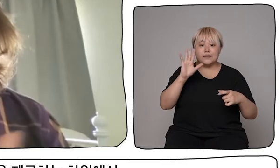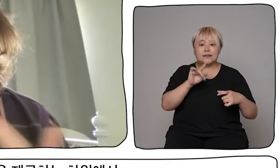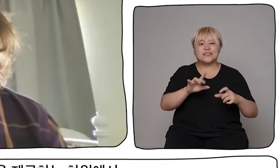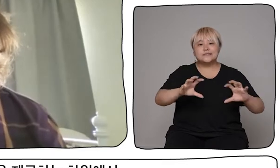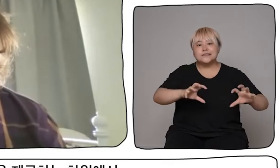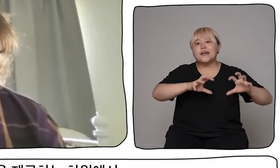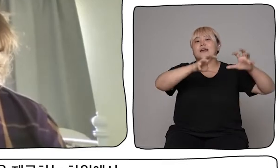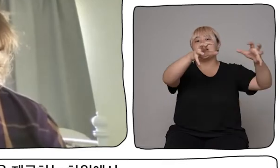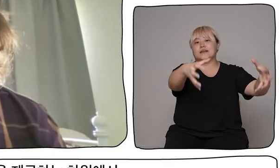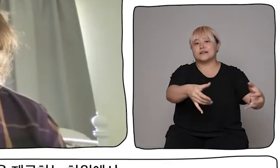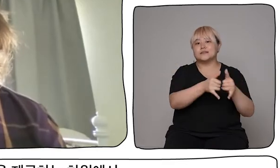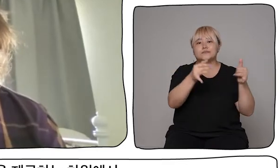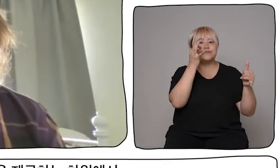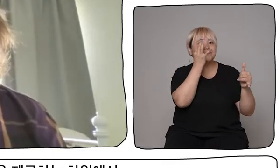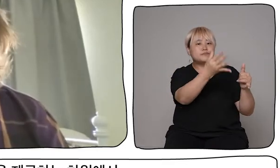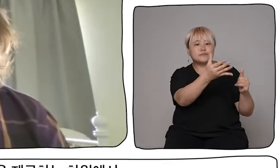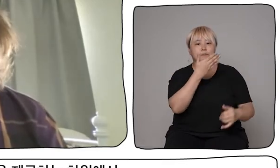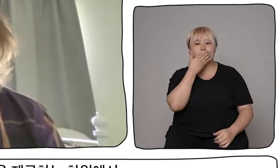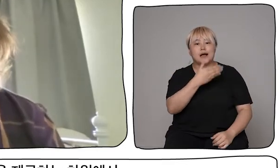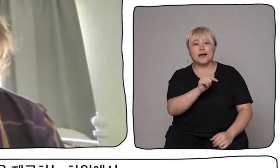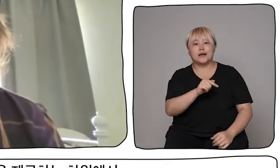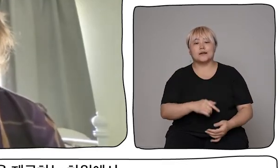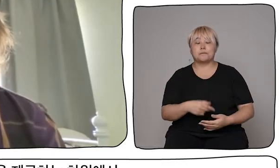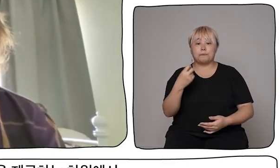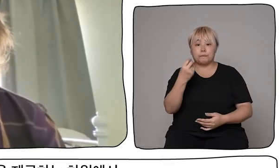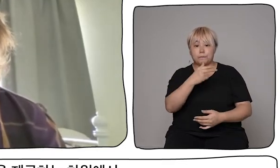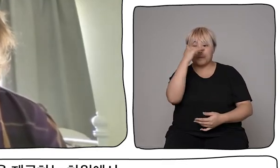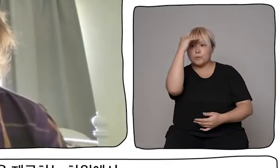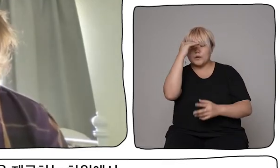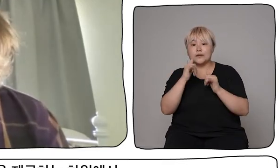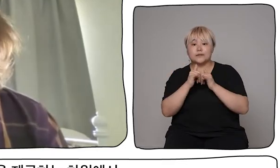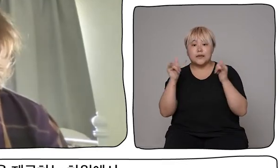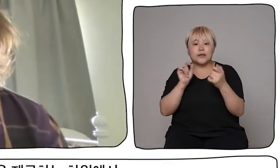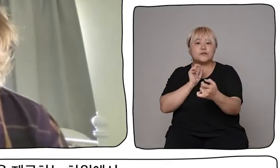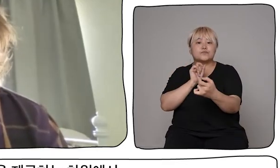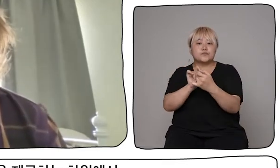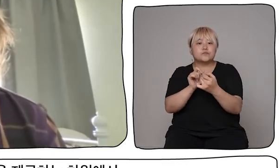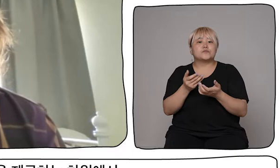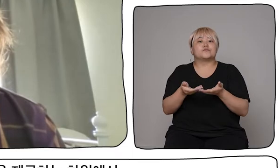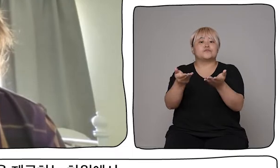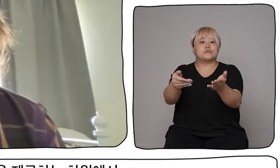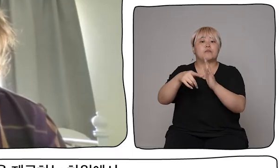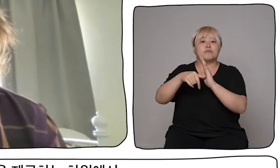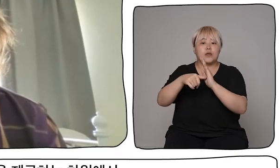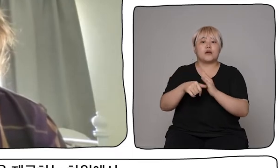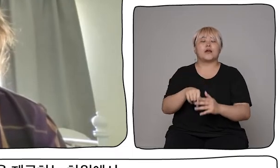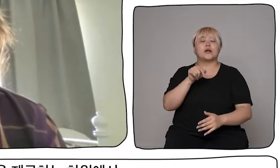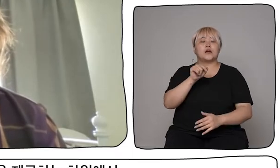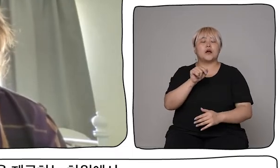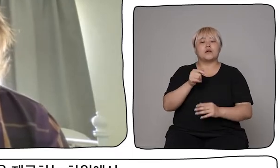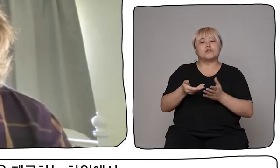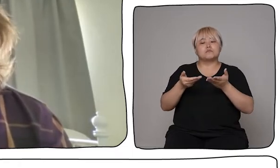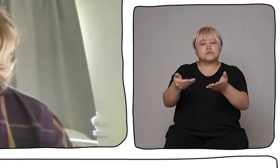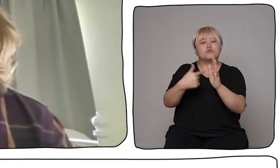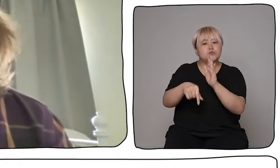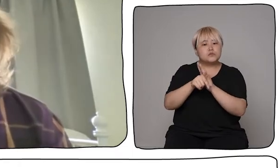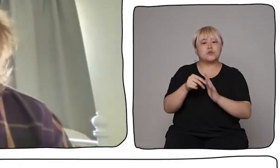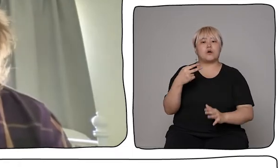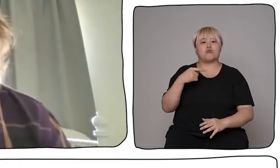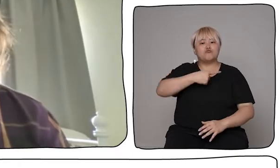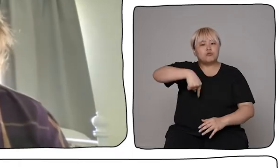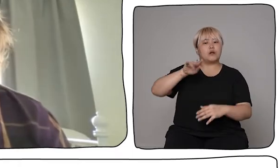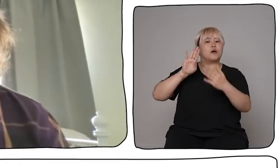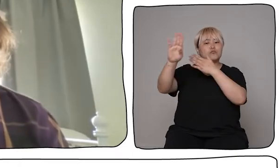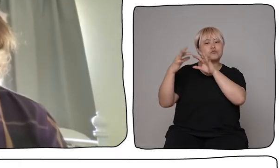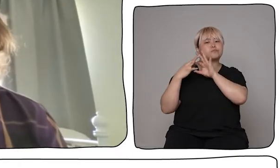And we decided that it's something we will keep doing because of the access it allows us to provide for our audiences. Ordinarily,